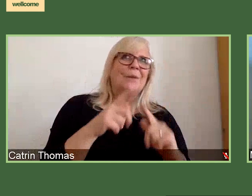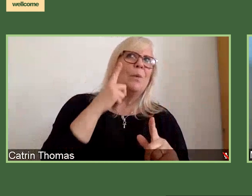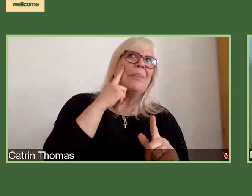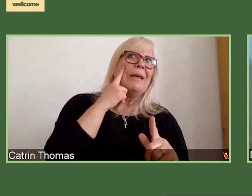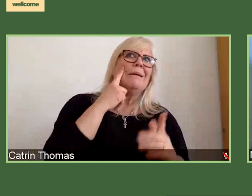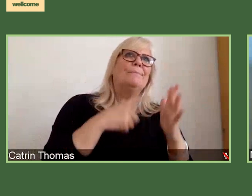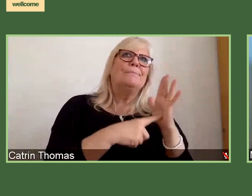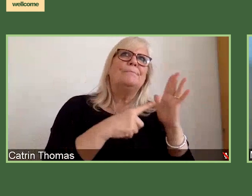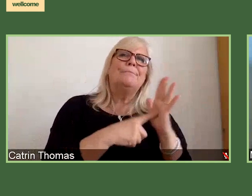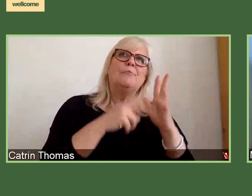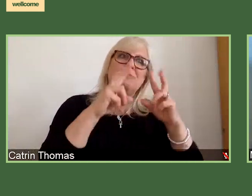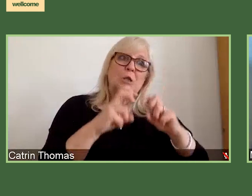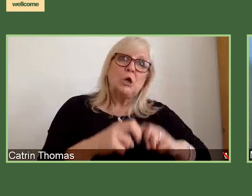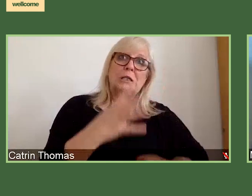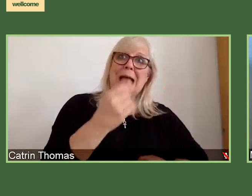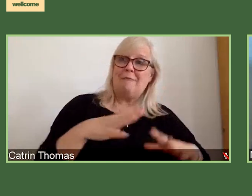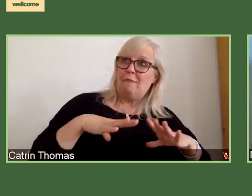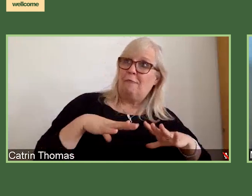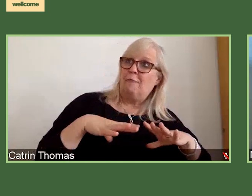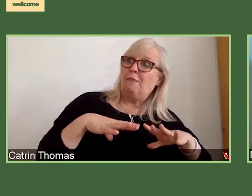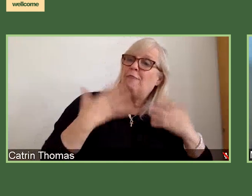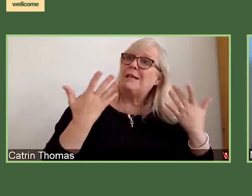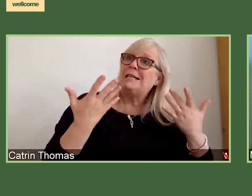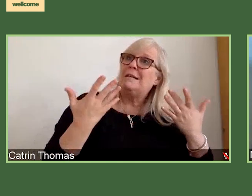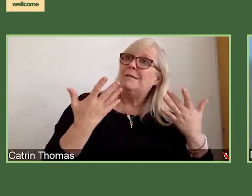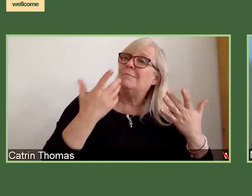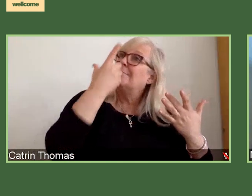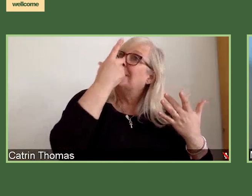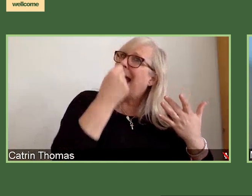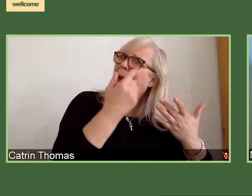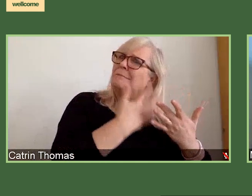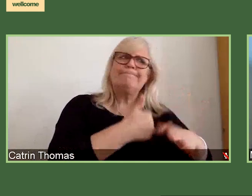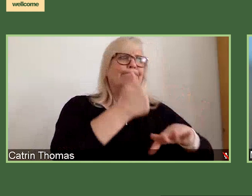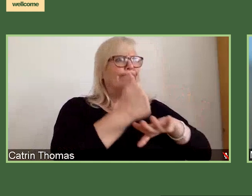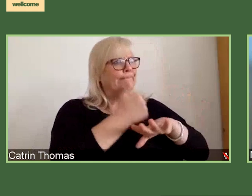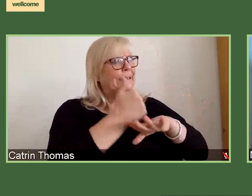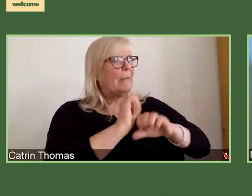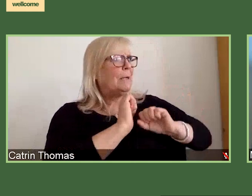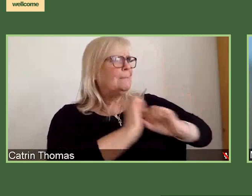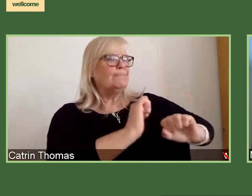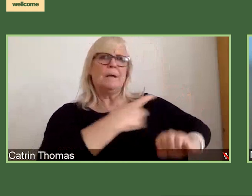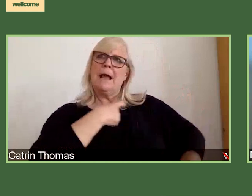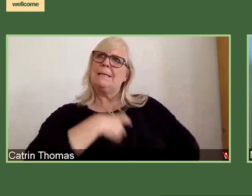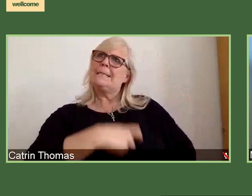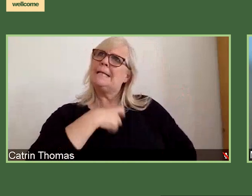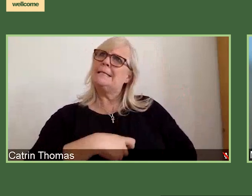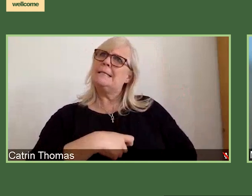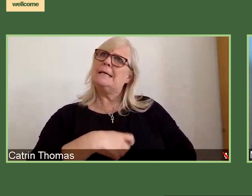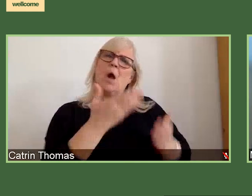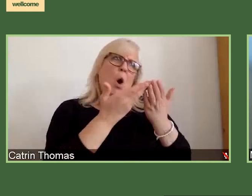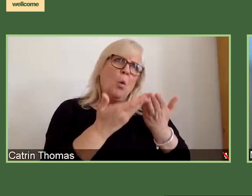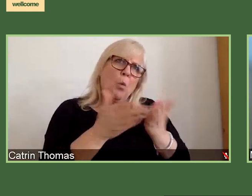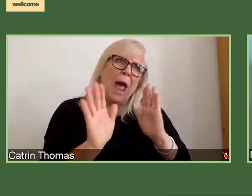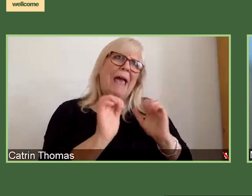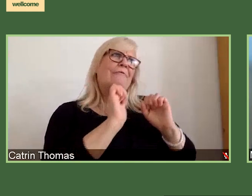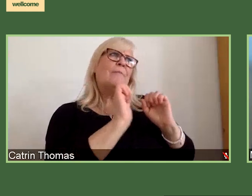have the freedom to establish their own identity away from the environments in which they've trained. So,